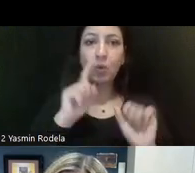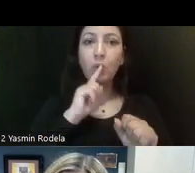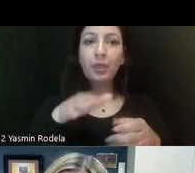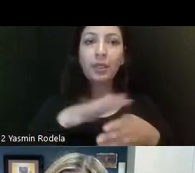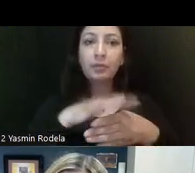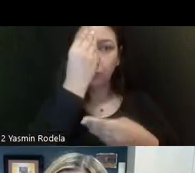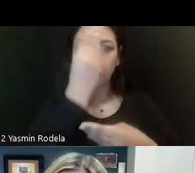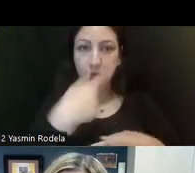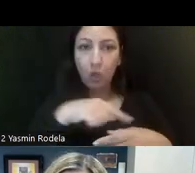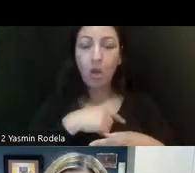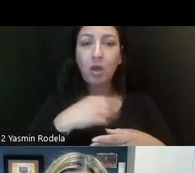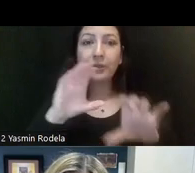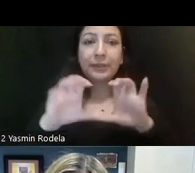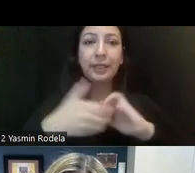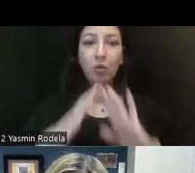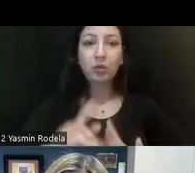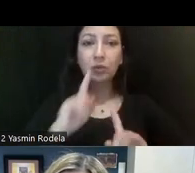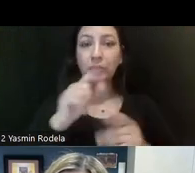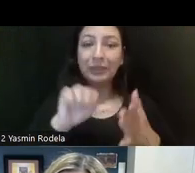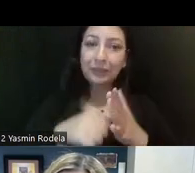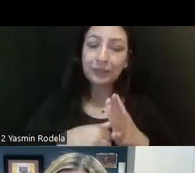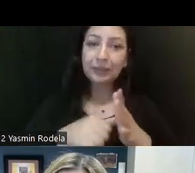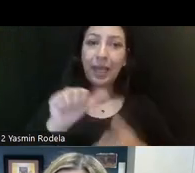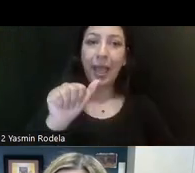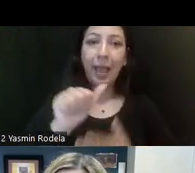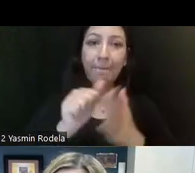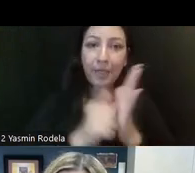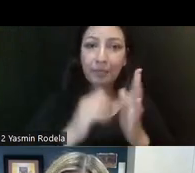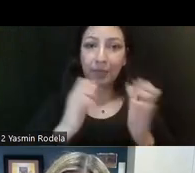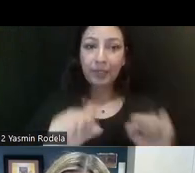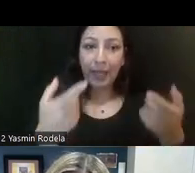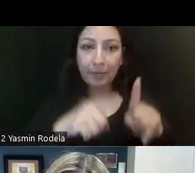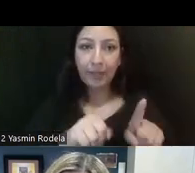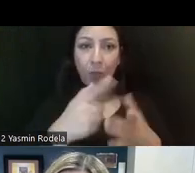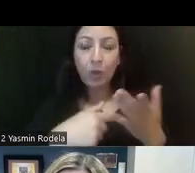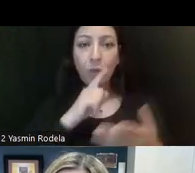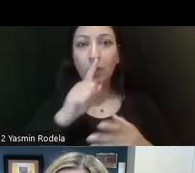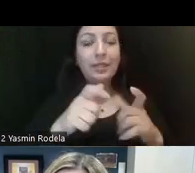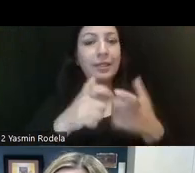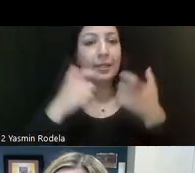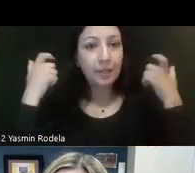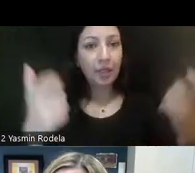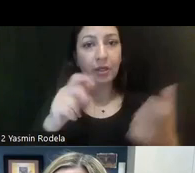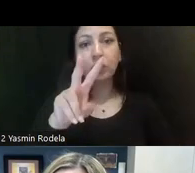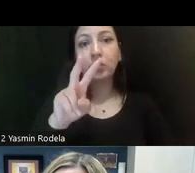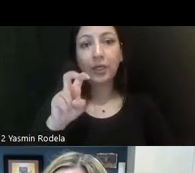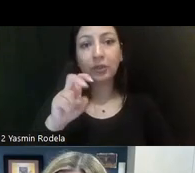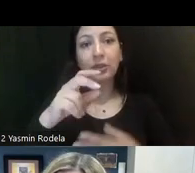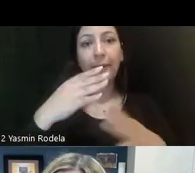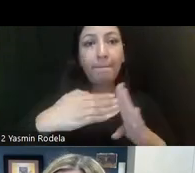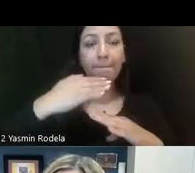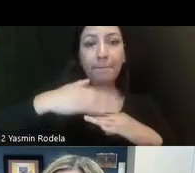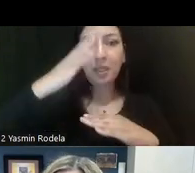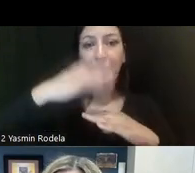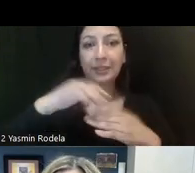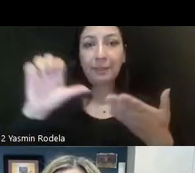stakeholders on significant amendments that were taking place to what is a very, very large 200 plus page bill.